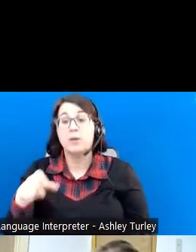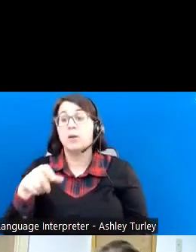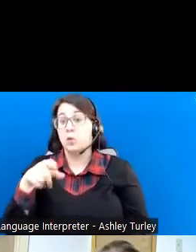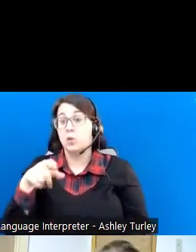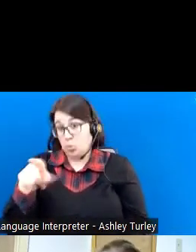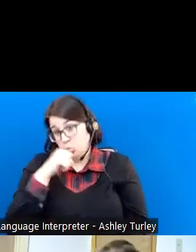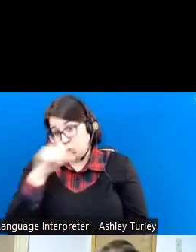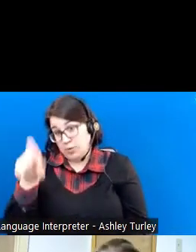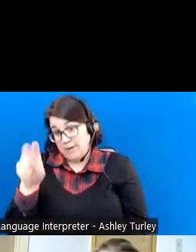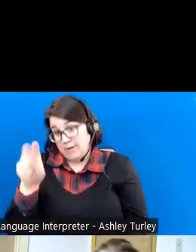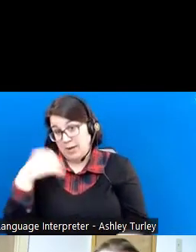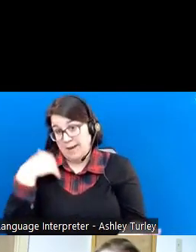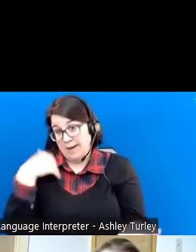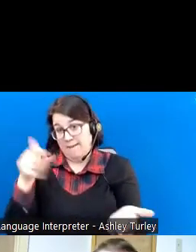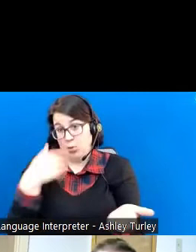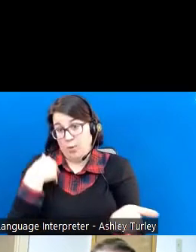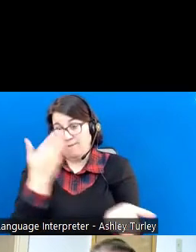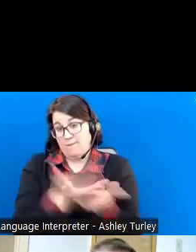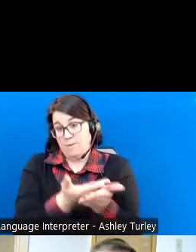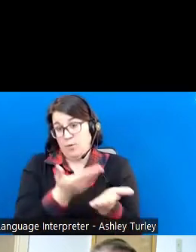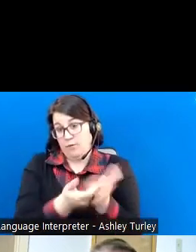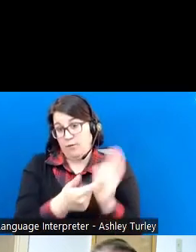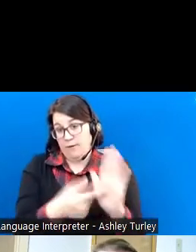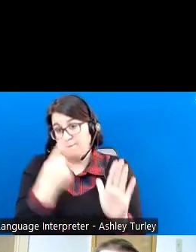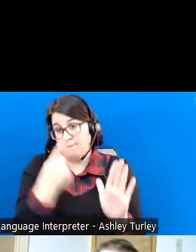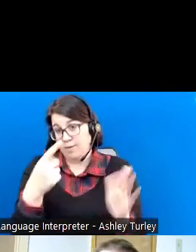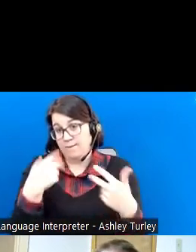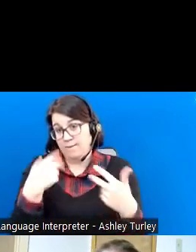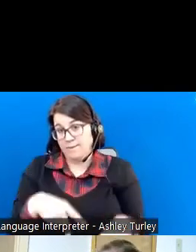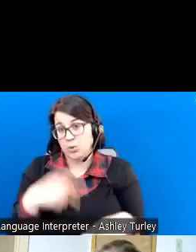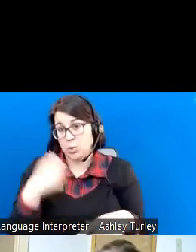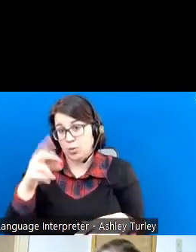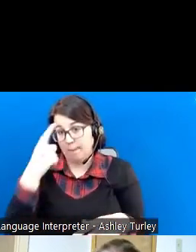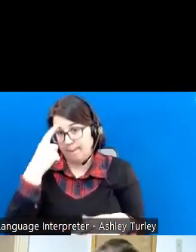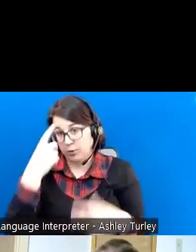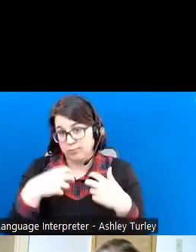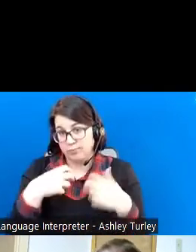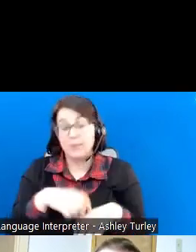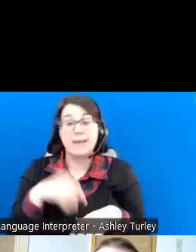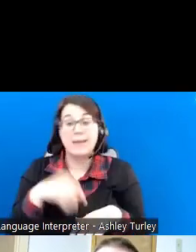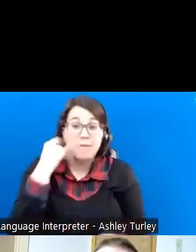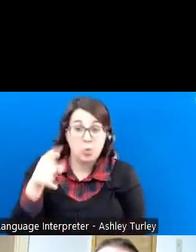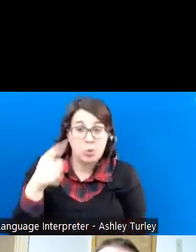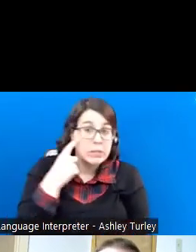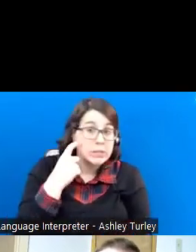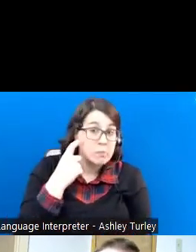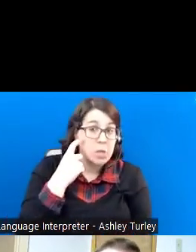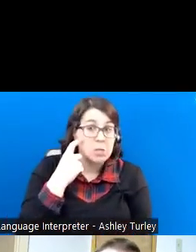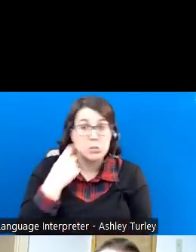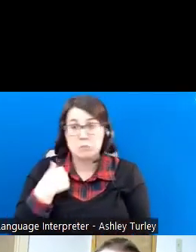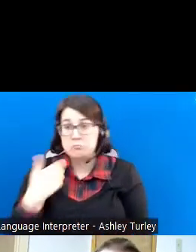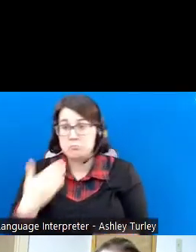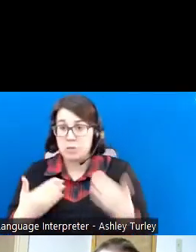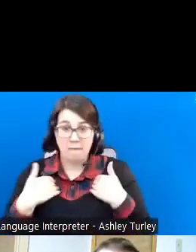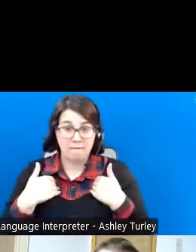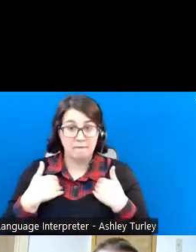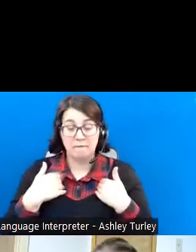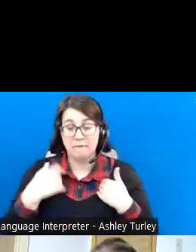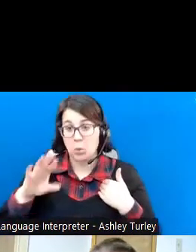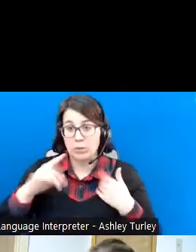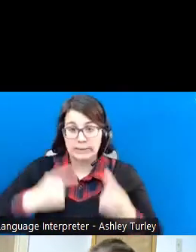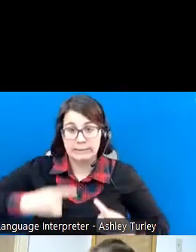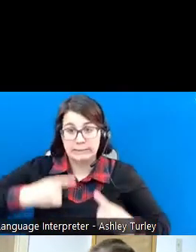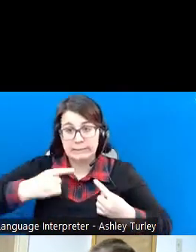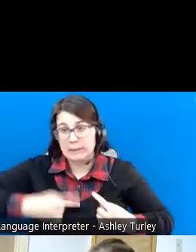documentation of a physical or mental condition. If you suspect that you have that condition or you're struggling